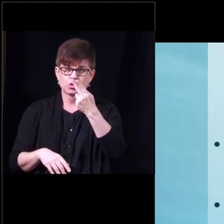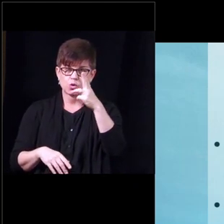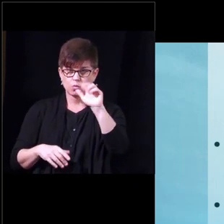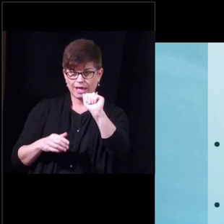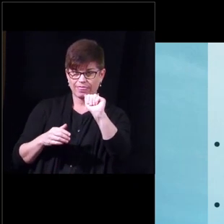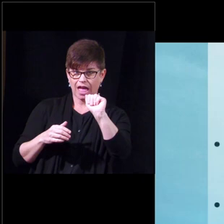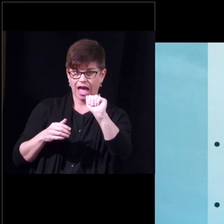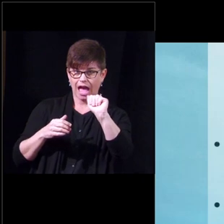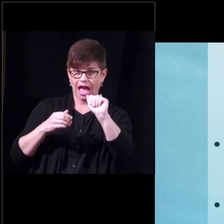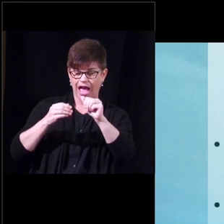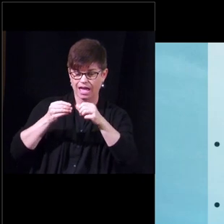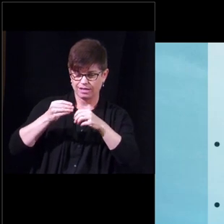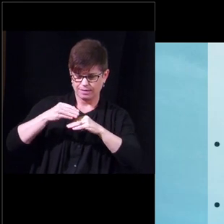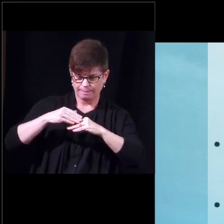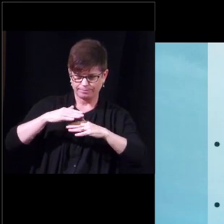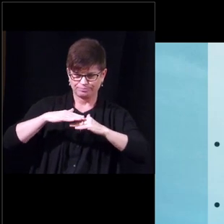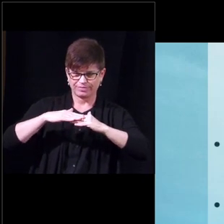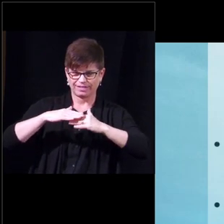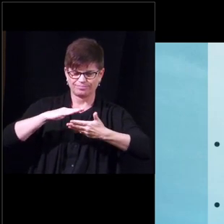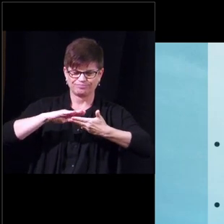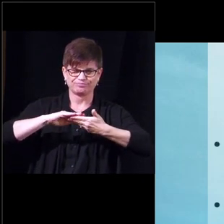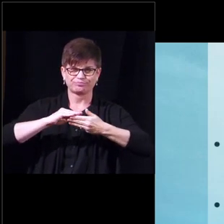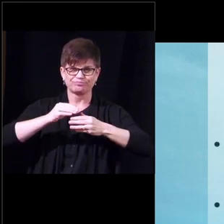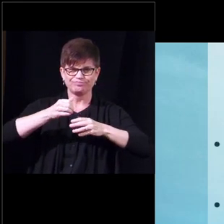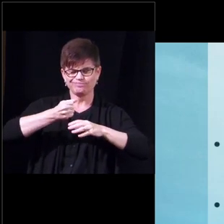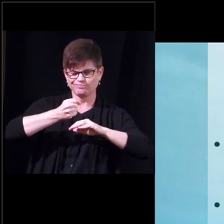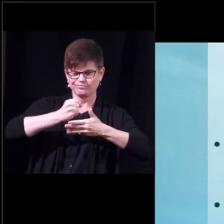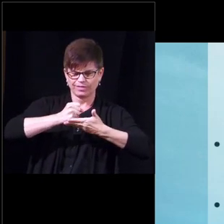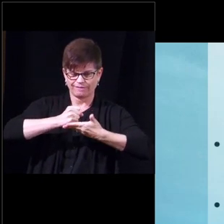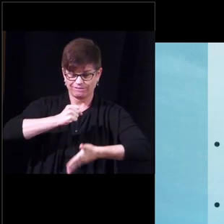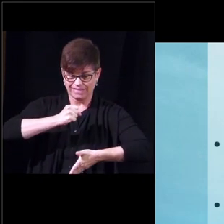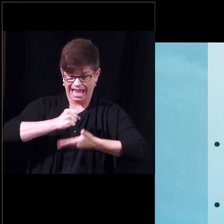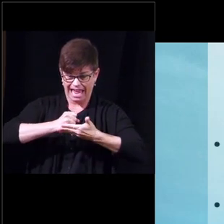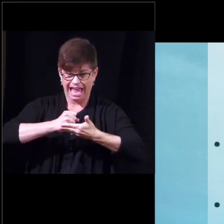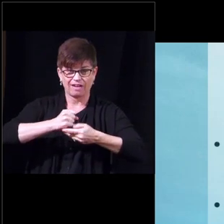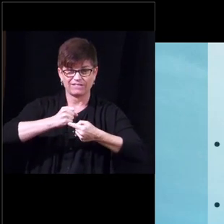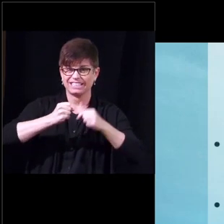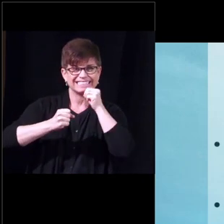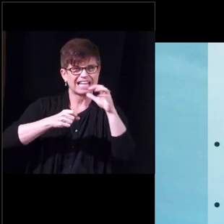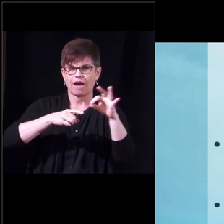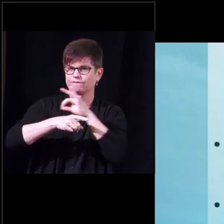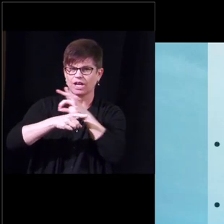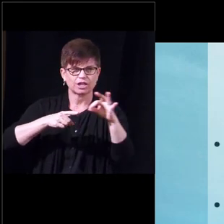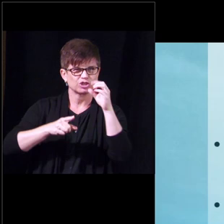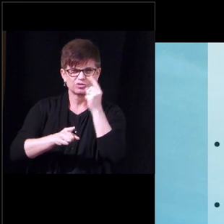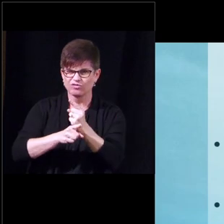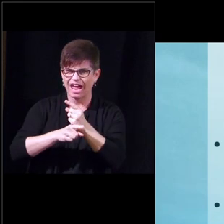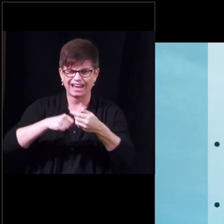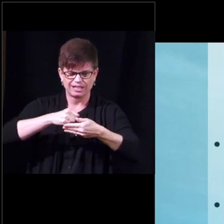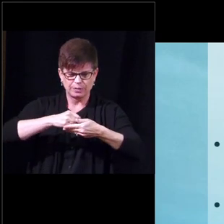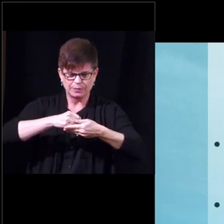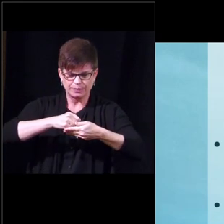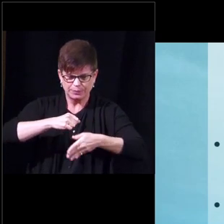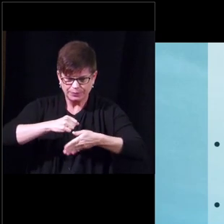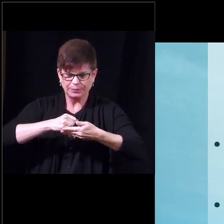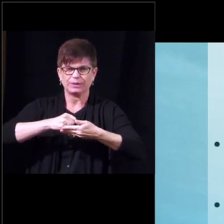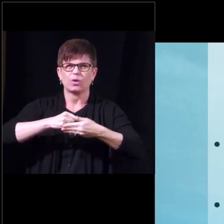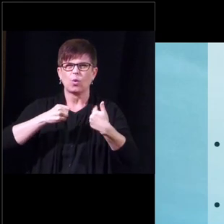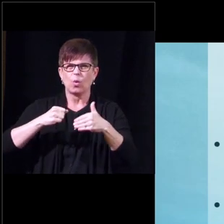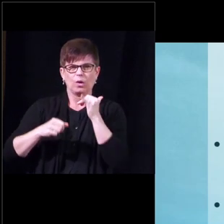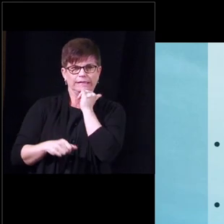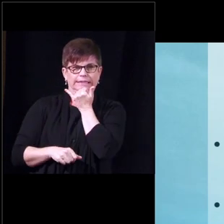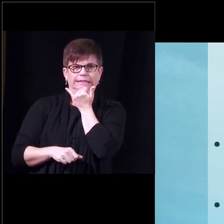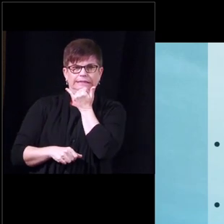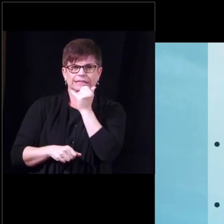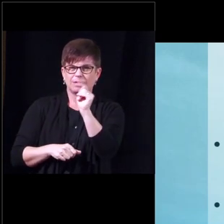dry is not functioning properly and therefore that valve is loose or it opens up too easily and the urine comes out